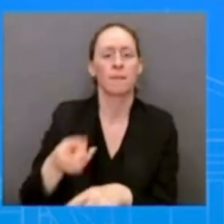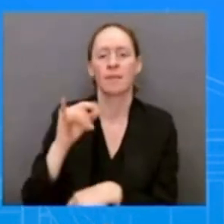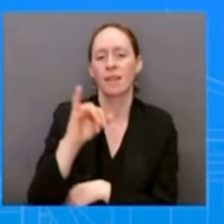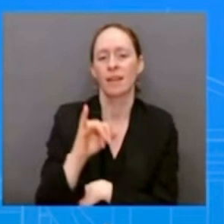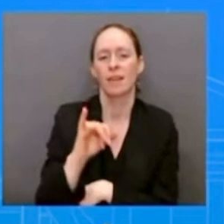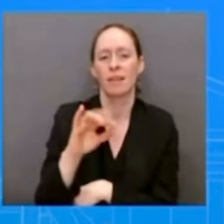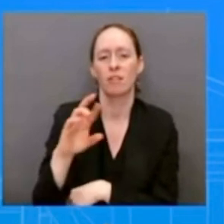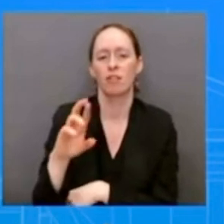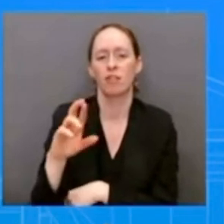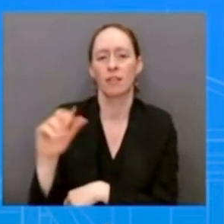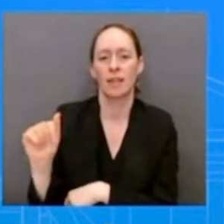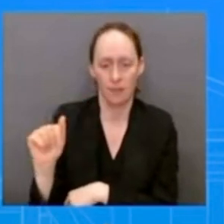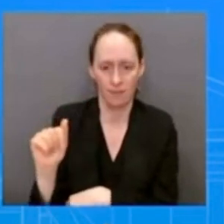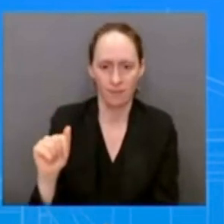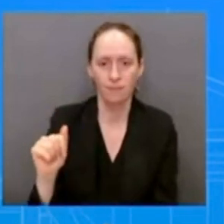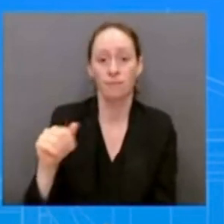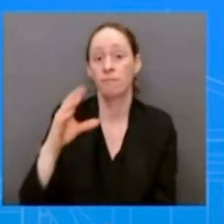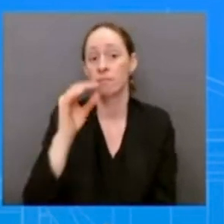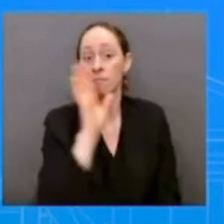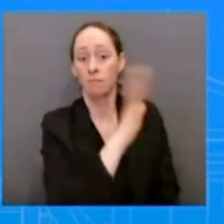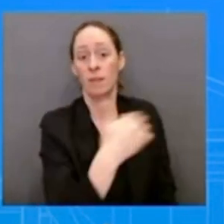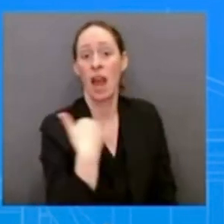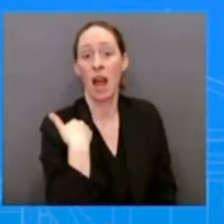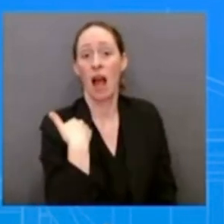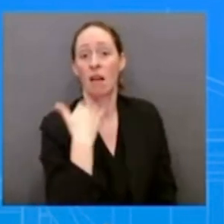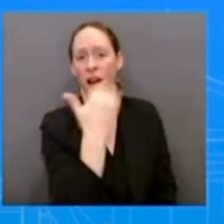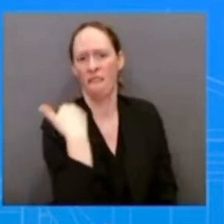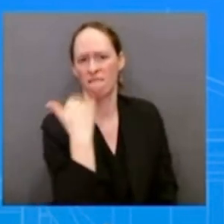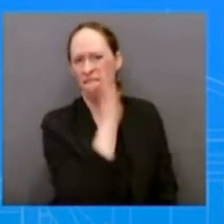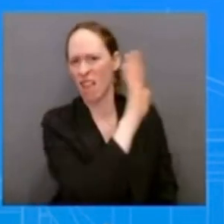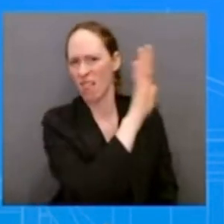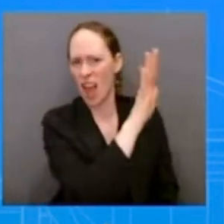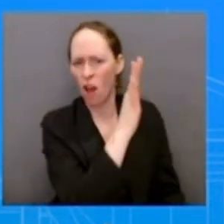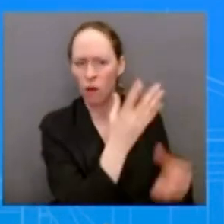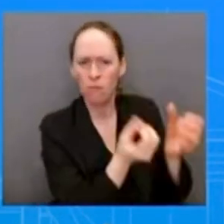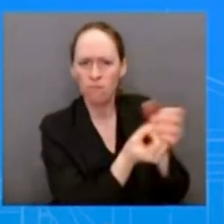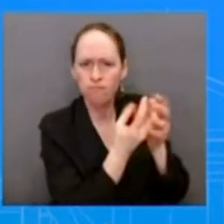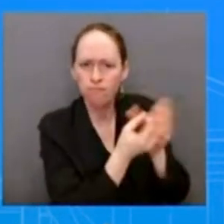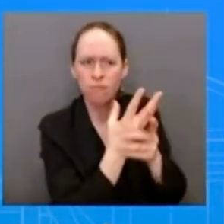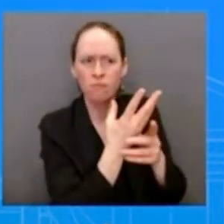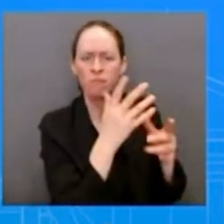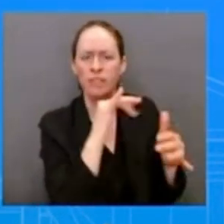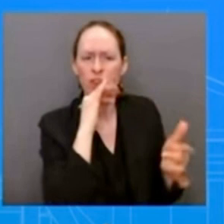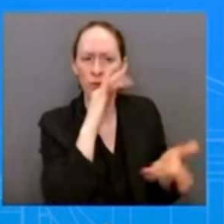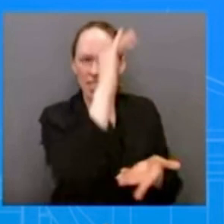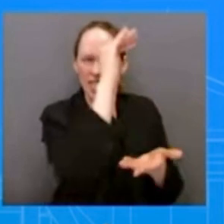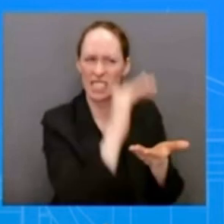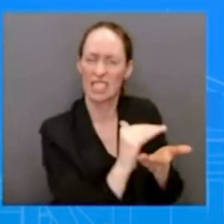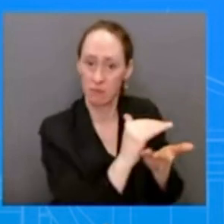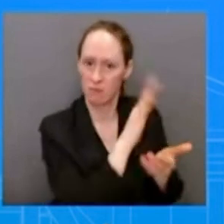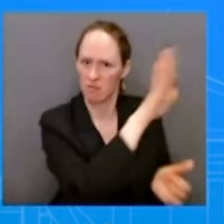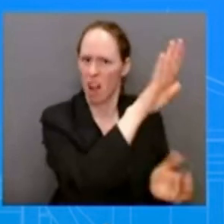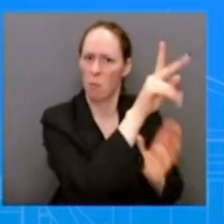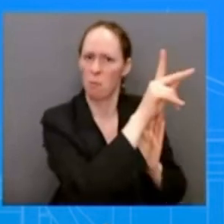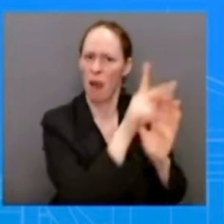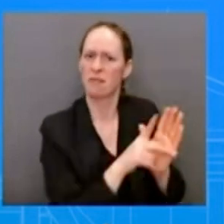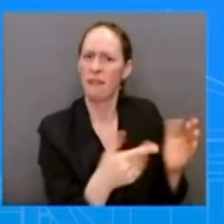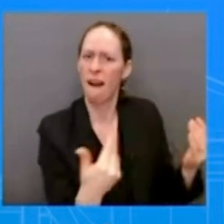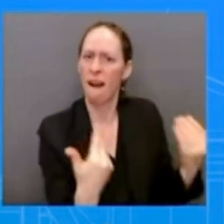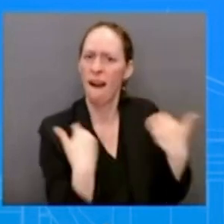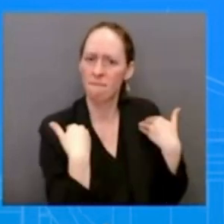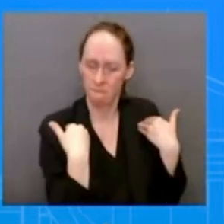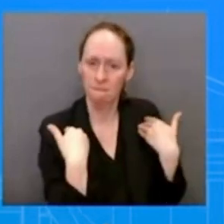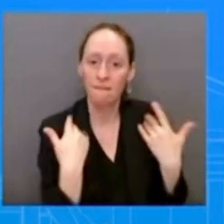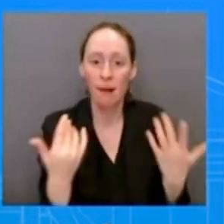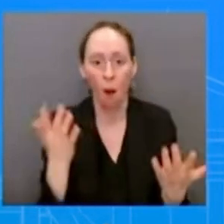emissions control plan that they've put into place that will also help again drive clean energy innovation here in the hemisphere certainly between our